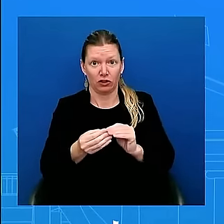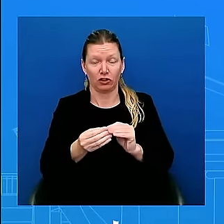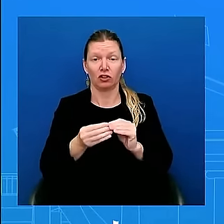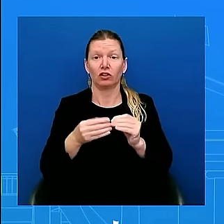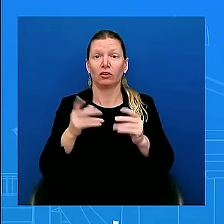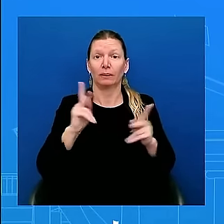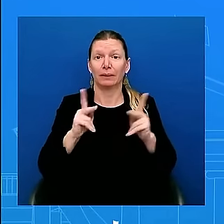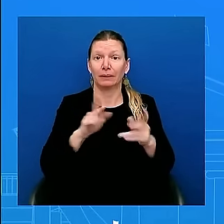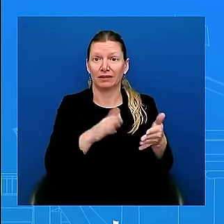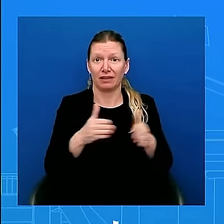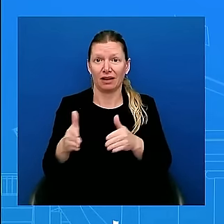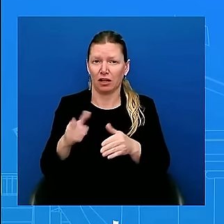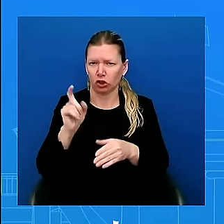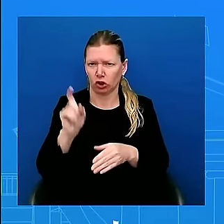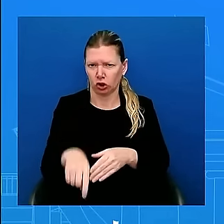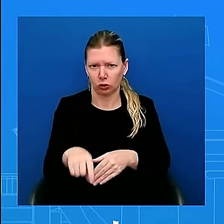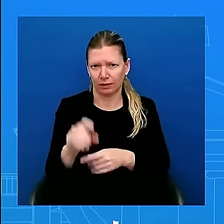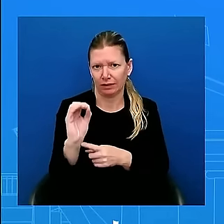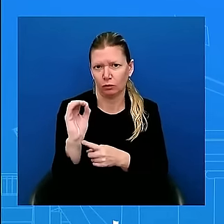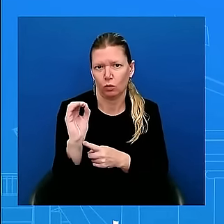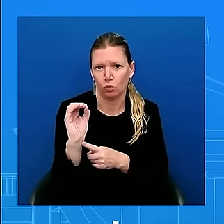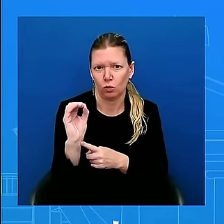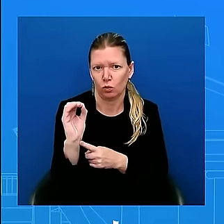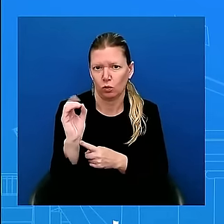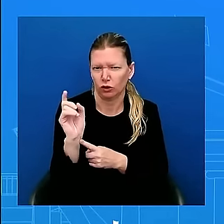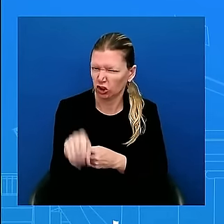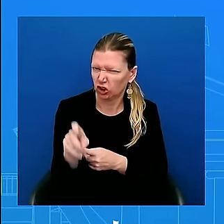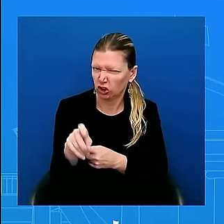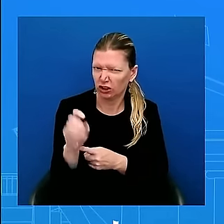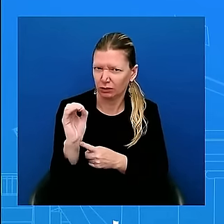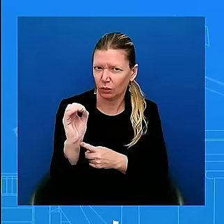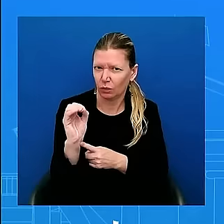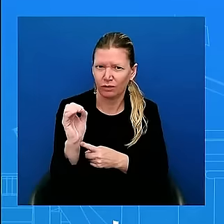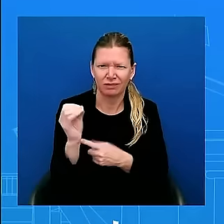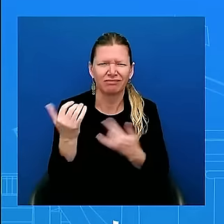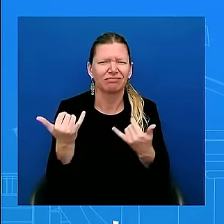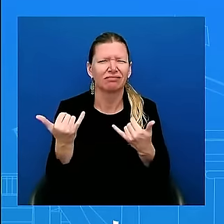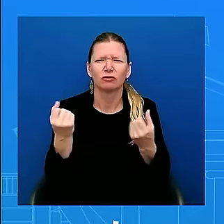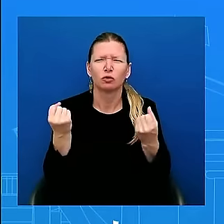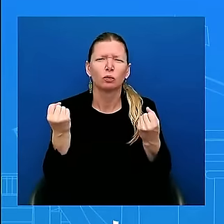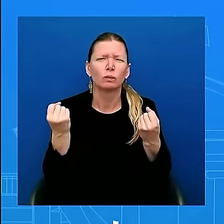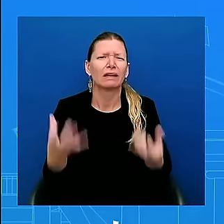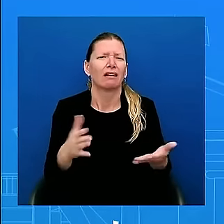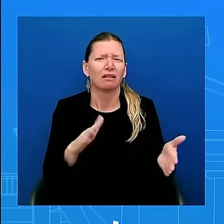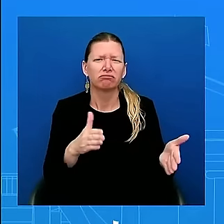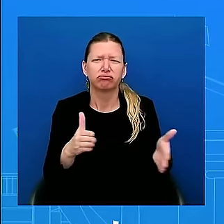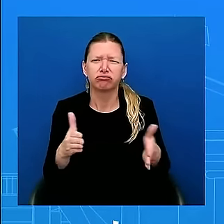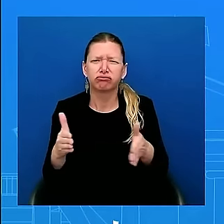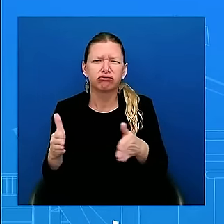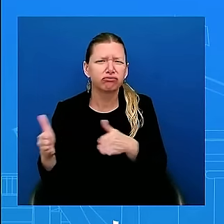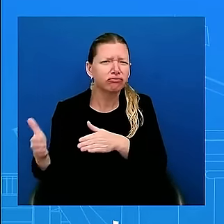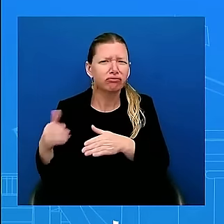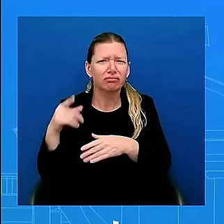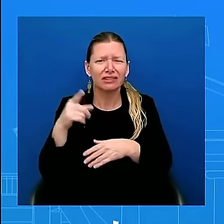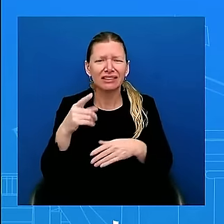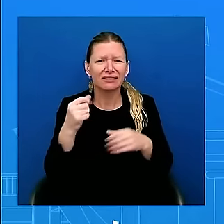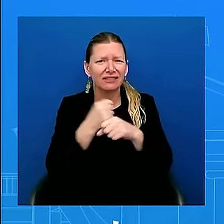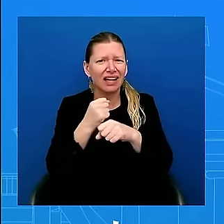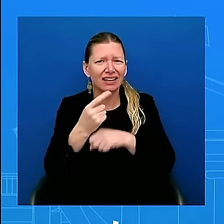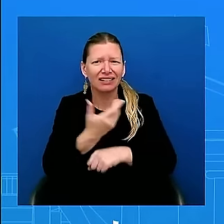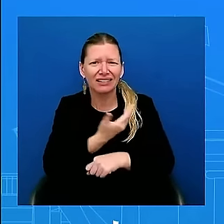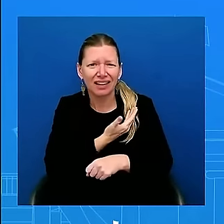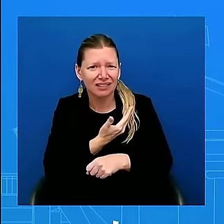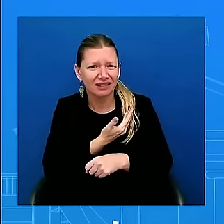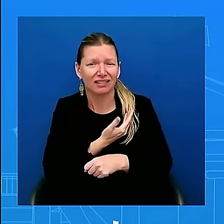this fighting in Gaza. And as I just indicated in my previous answer, there continue to be civilian casualties in this war in Gaza. There